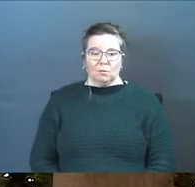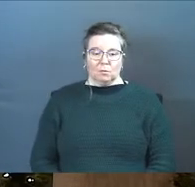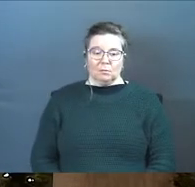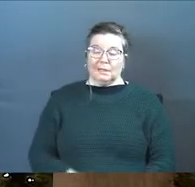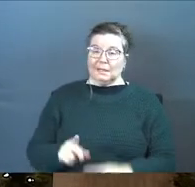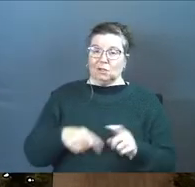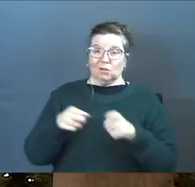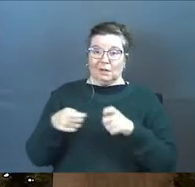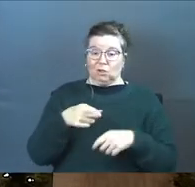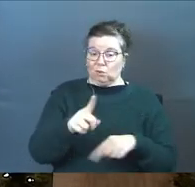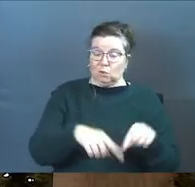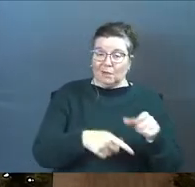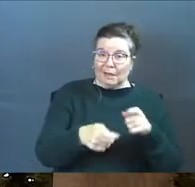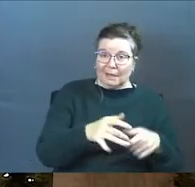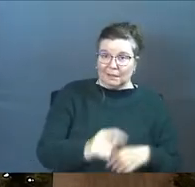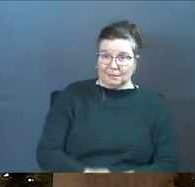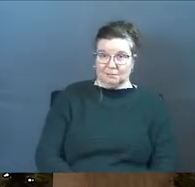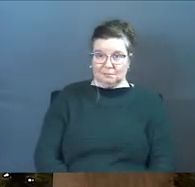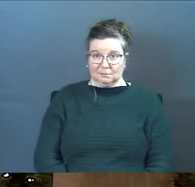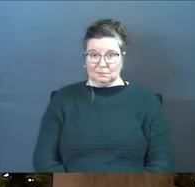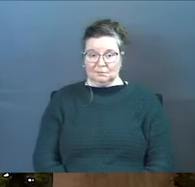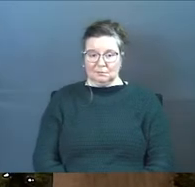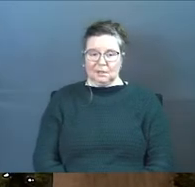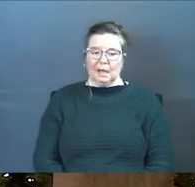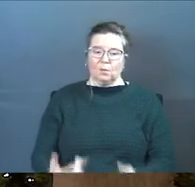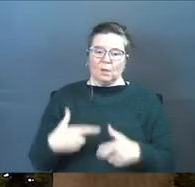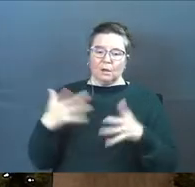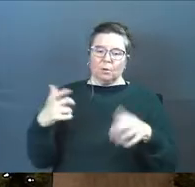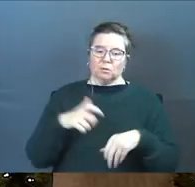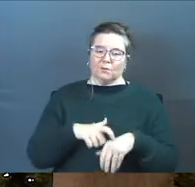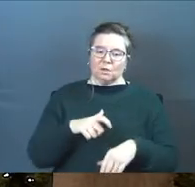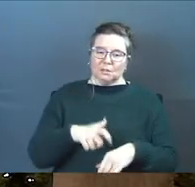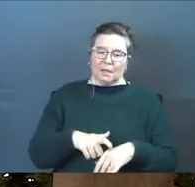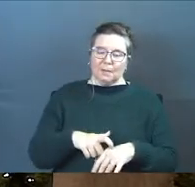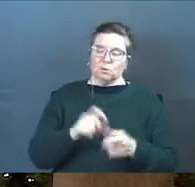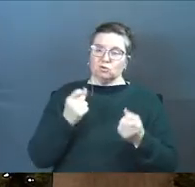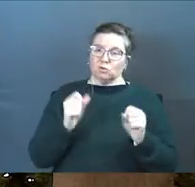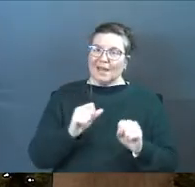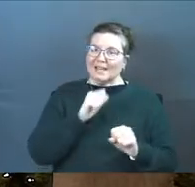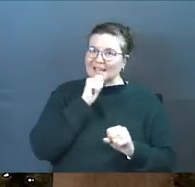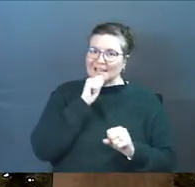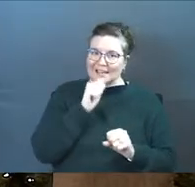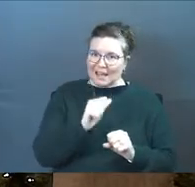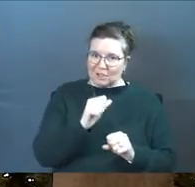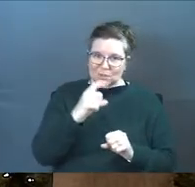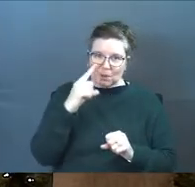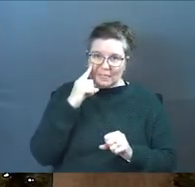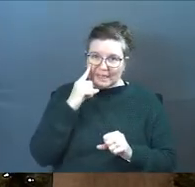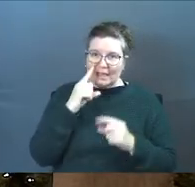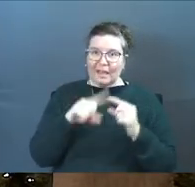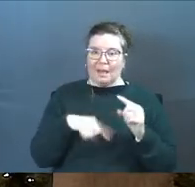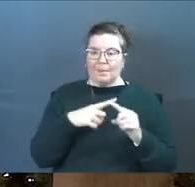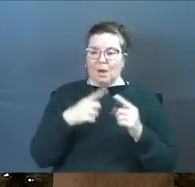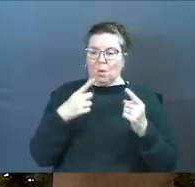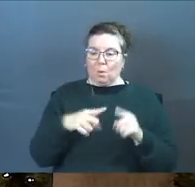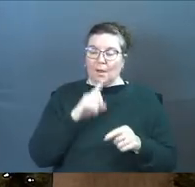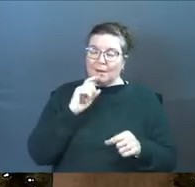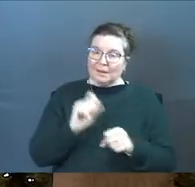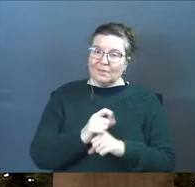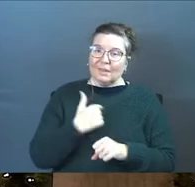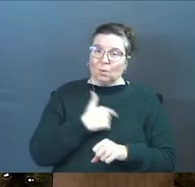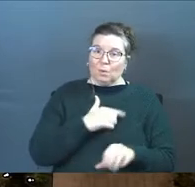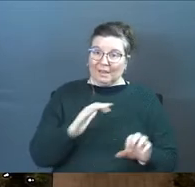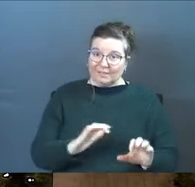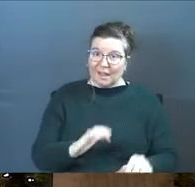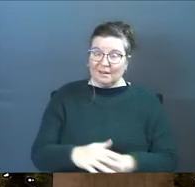he couldn't handle it you couldn't handle it and again we spend so much of our time trying not to think about what it is that